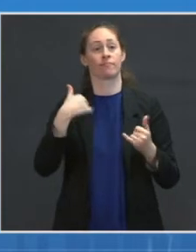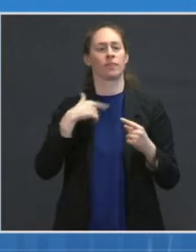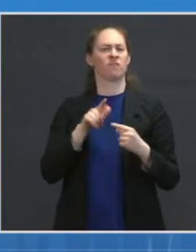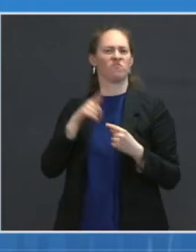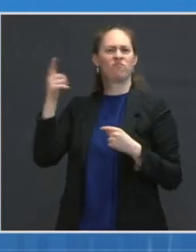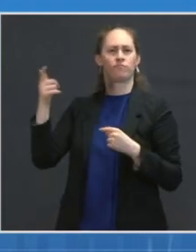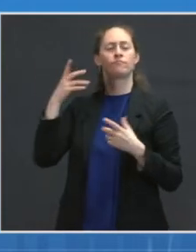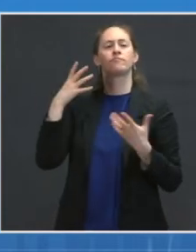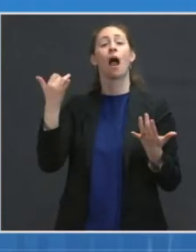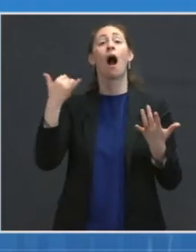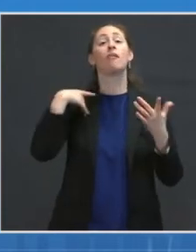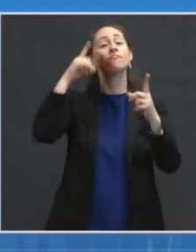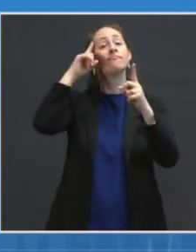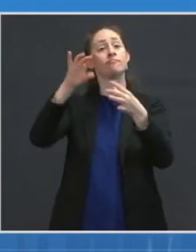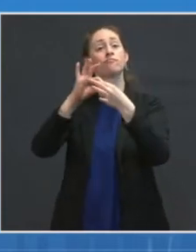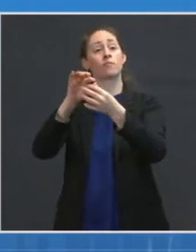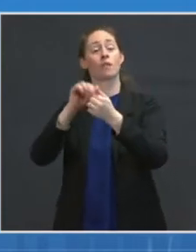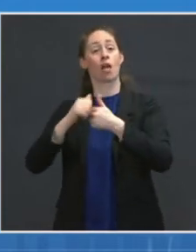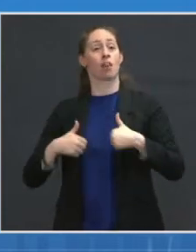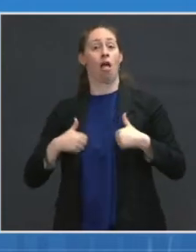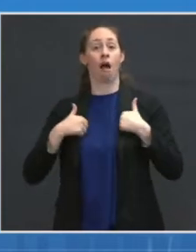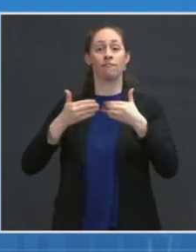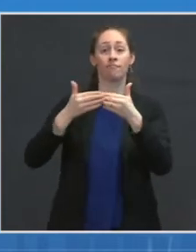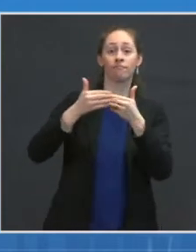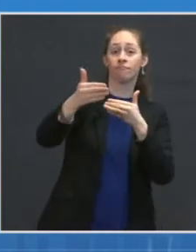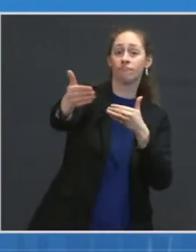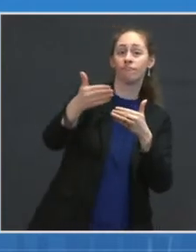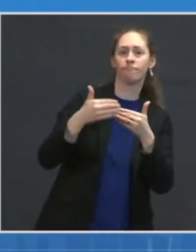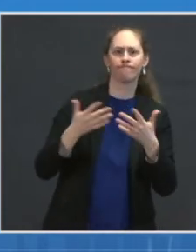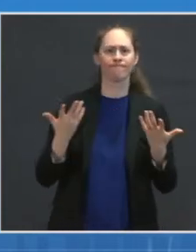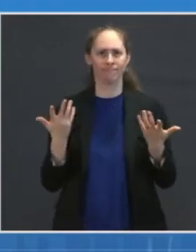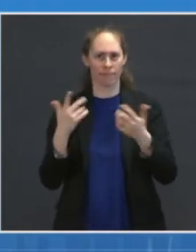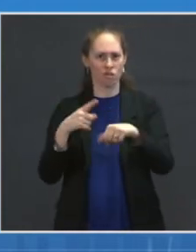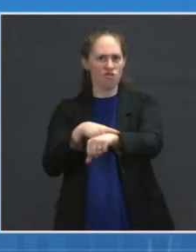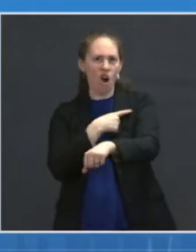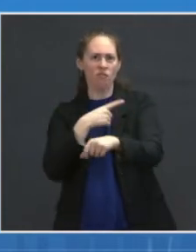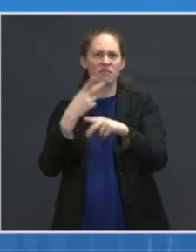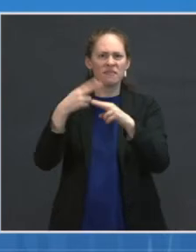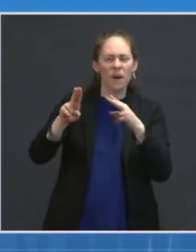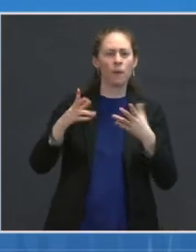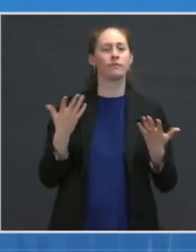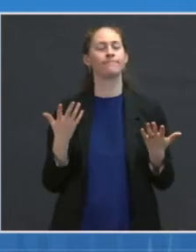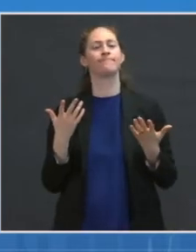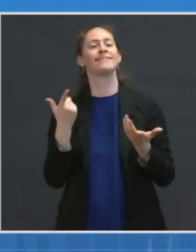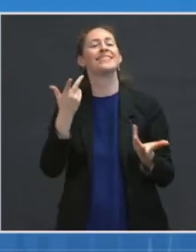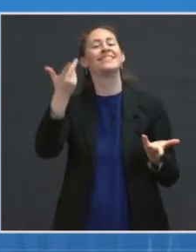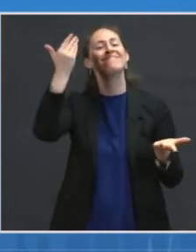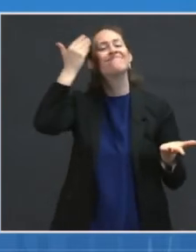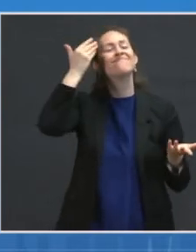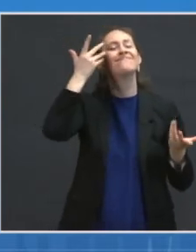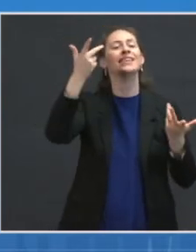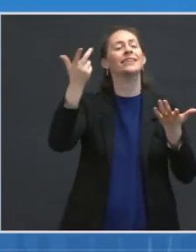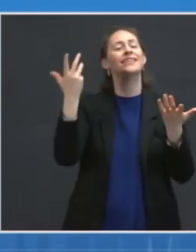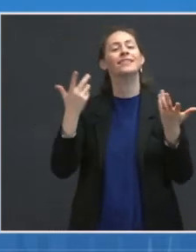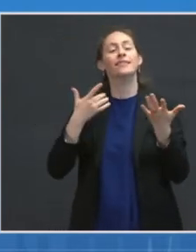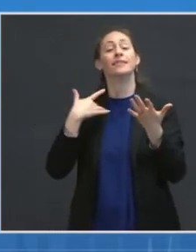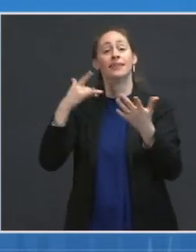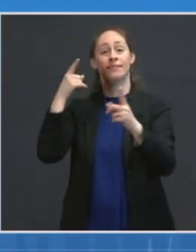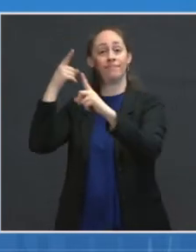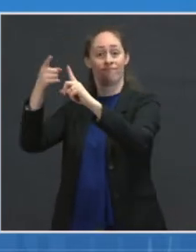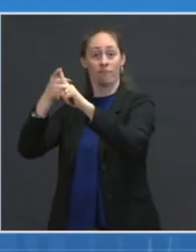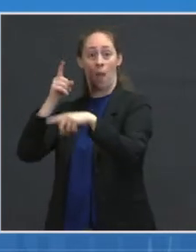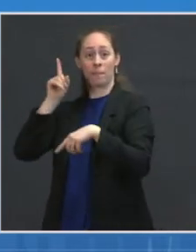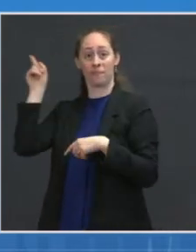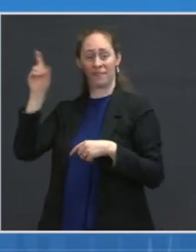the life expectancy question. I agree with you entirely, Andy. You know, the report from CDC really only reported the life